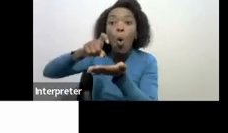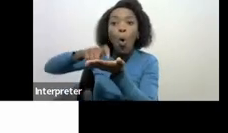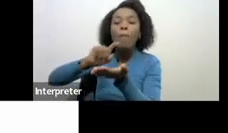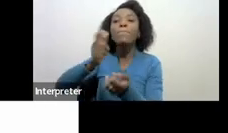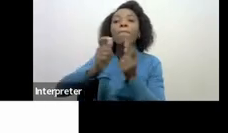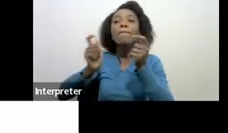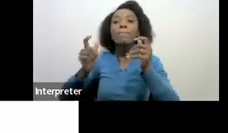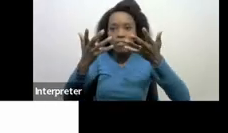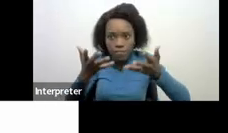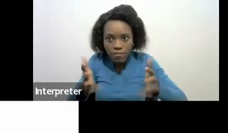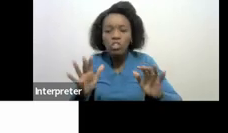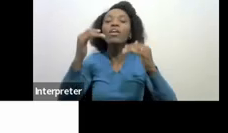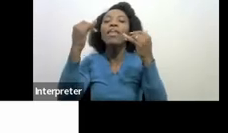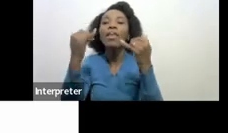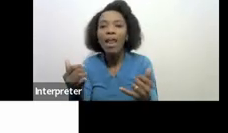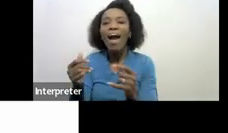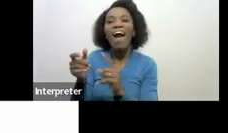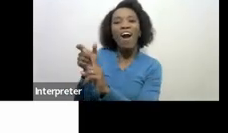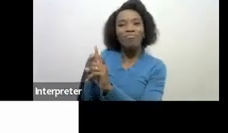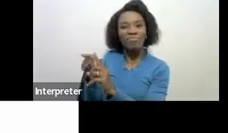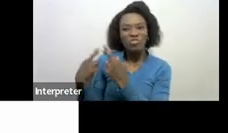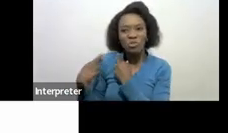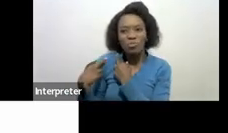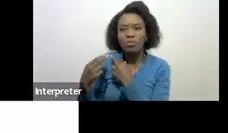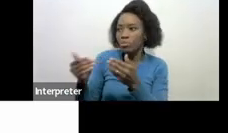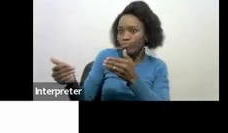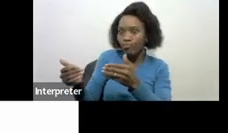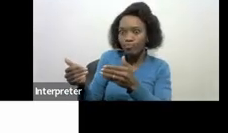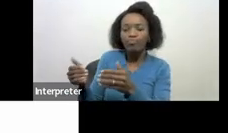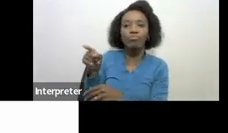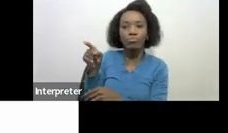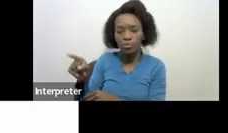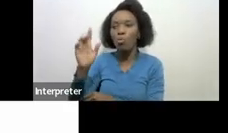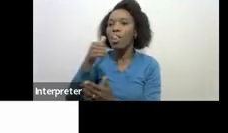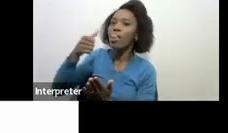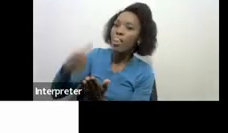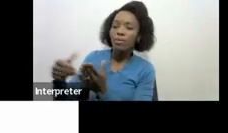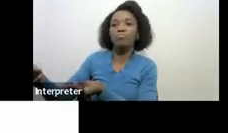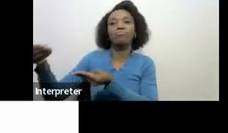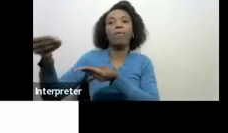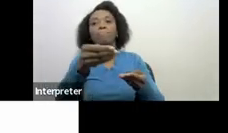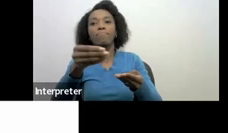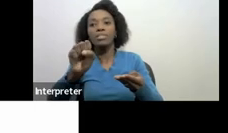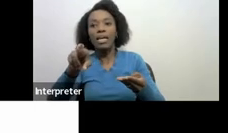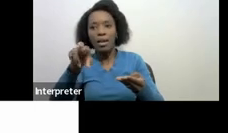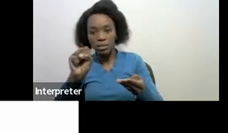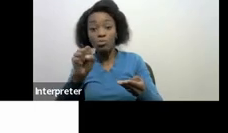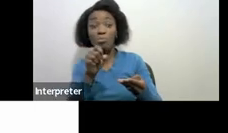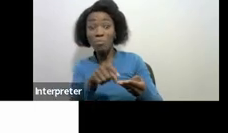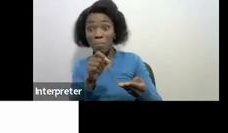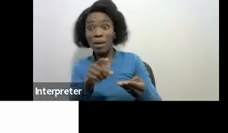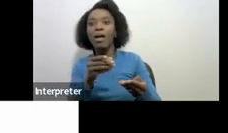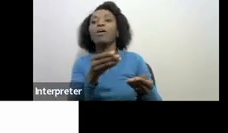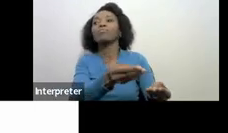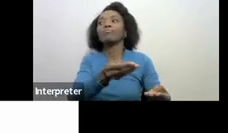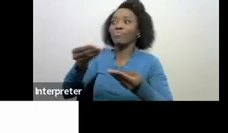request the compliance letter and then this letter will then be sent to the executor